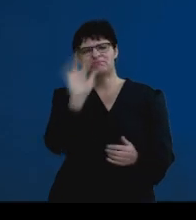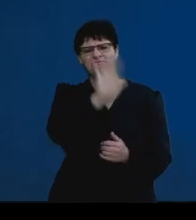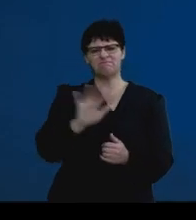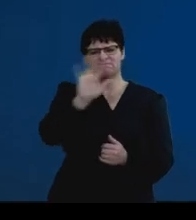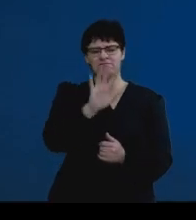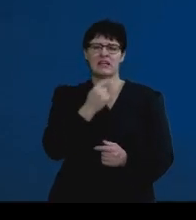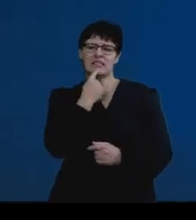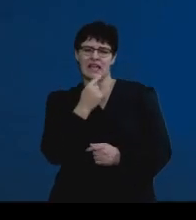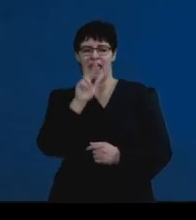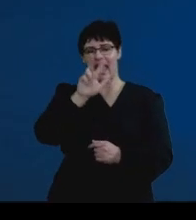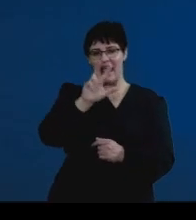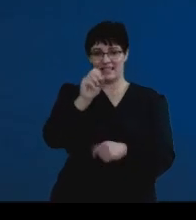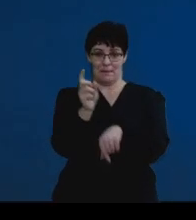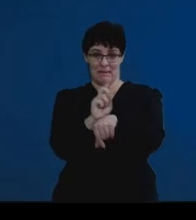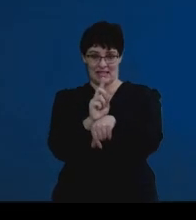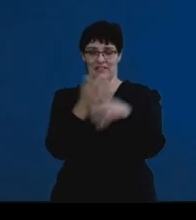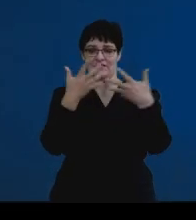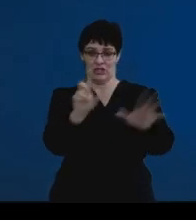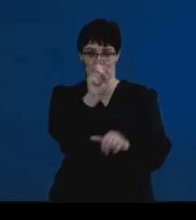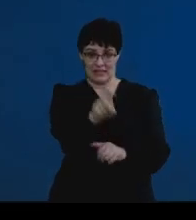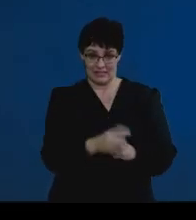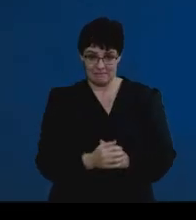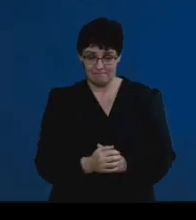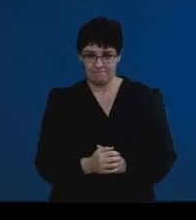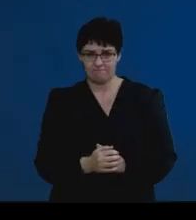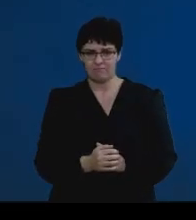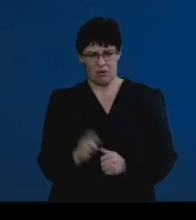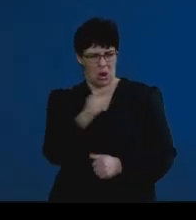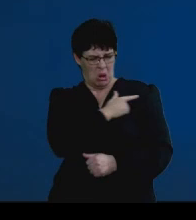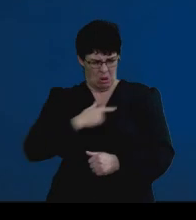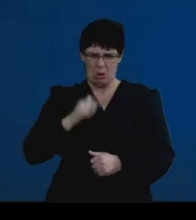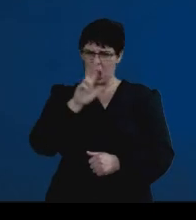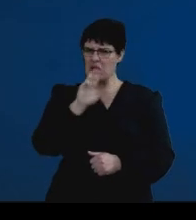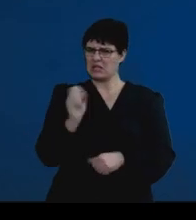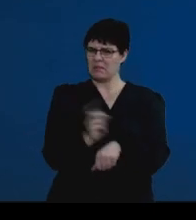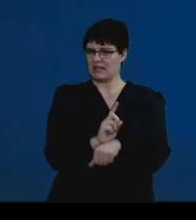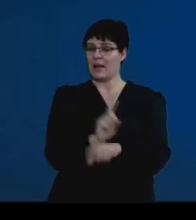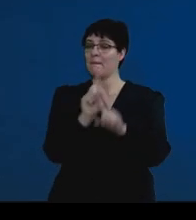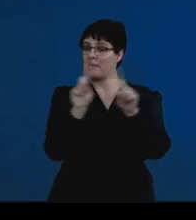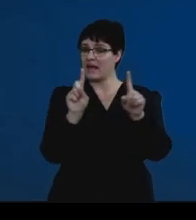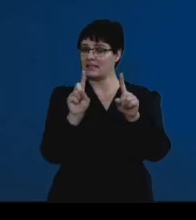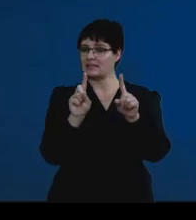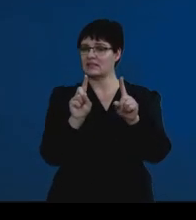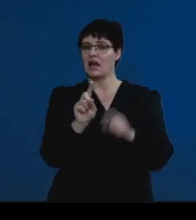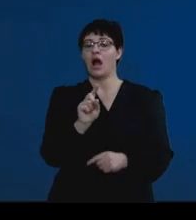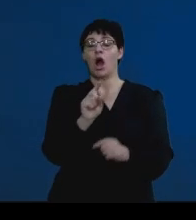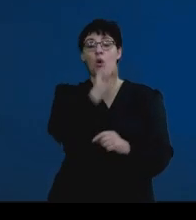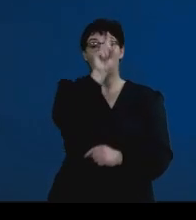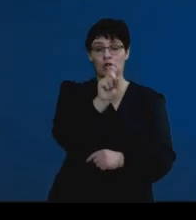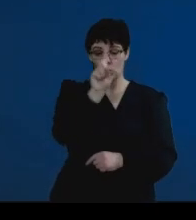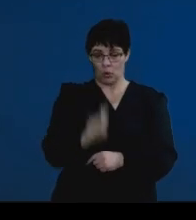as I said, 80 minutes to finish this. It seems mighty long, but it's broken up into two long questions.